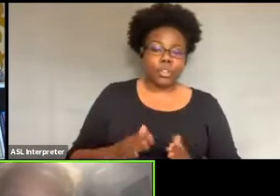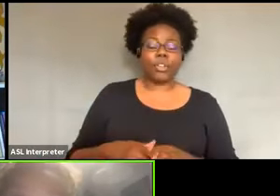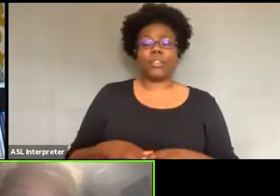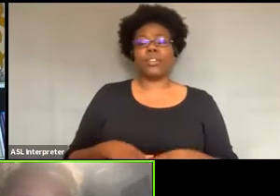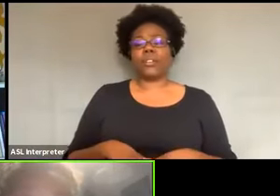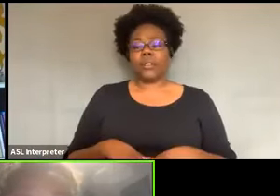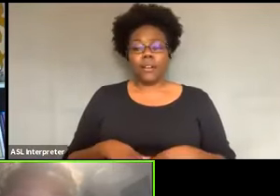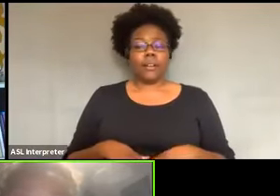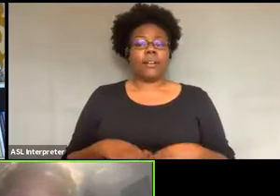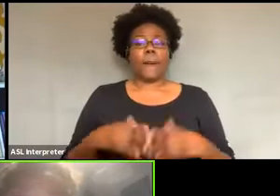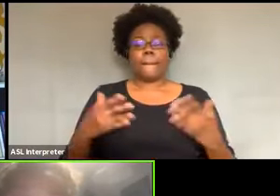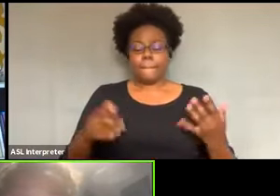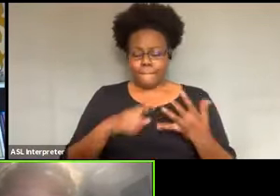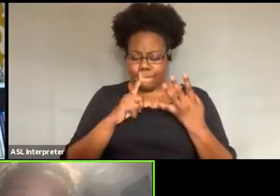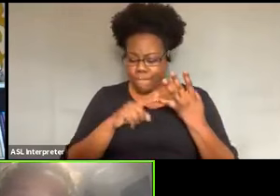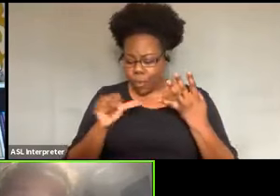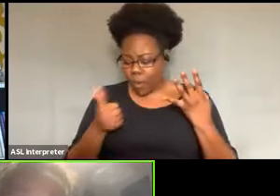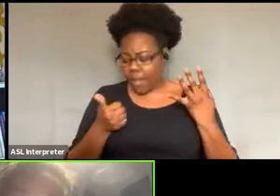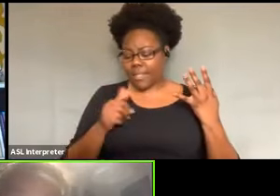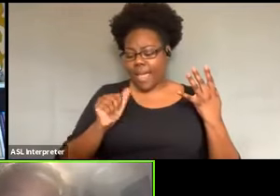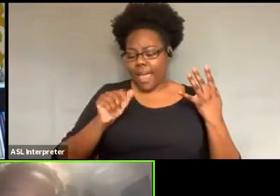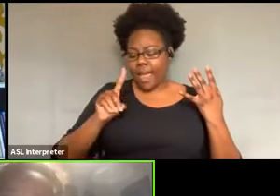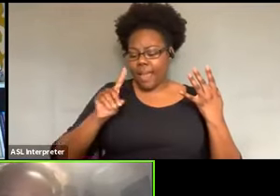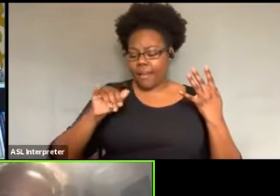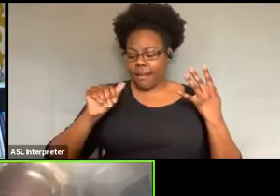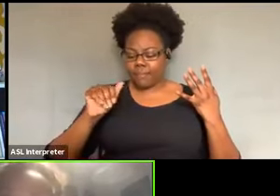Ada Red Austin. Mary, um,